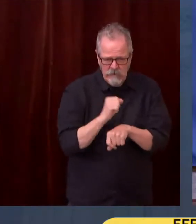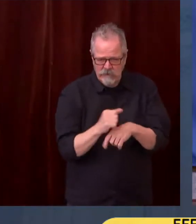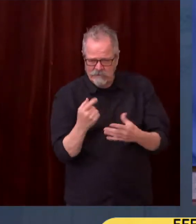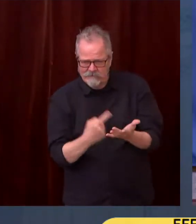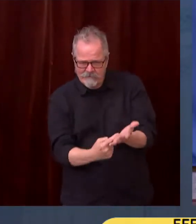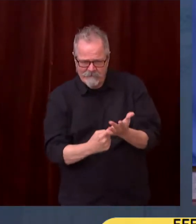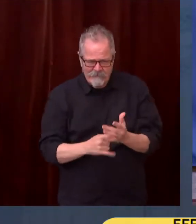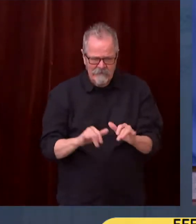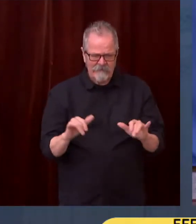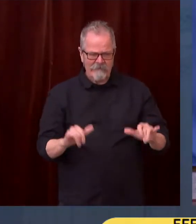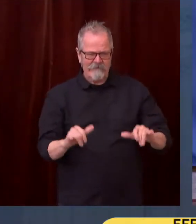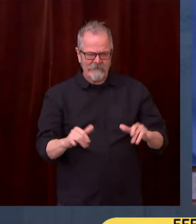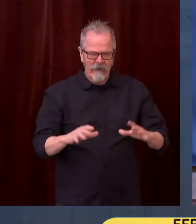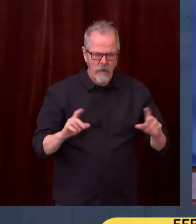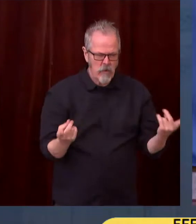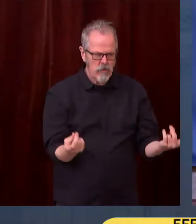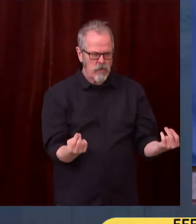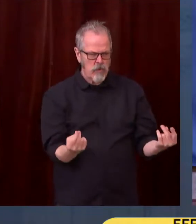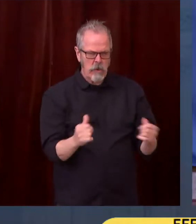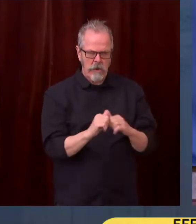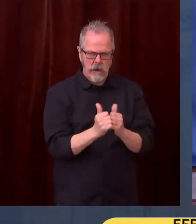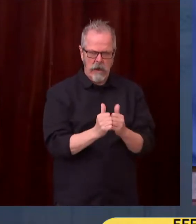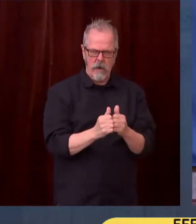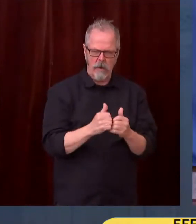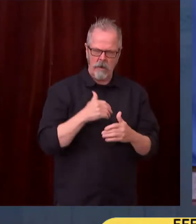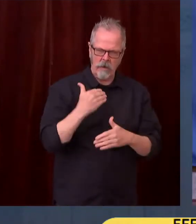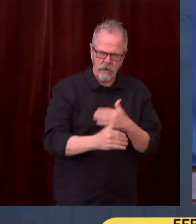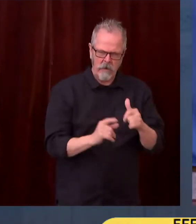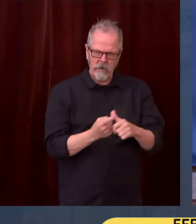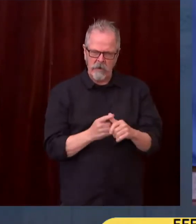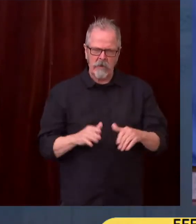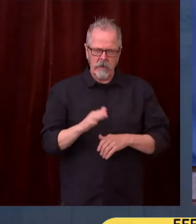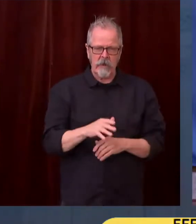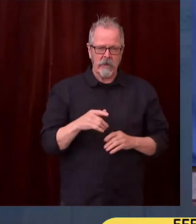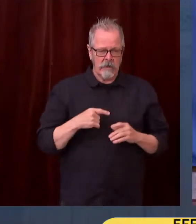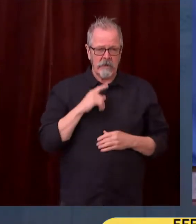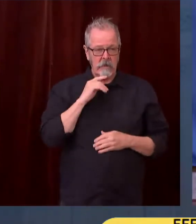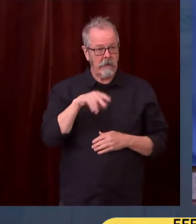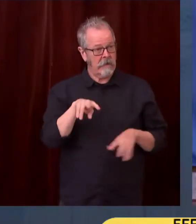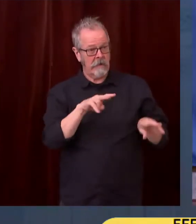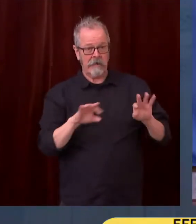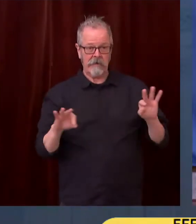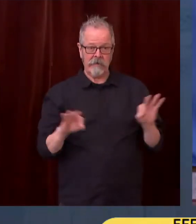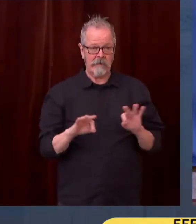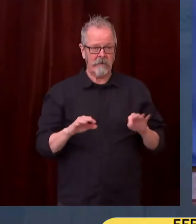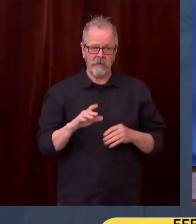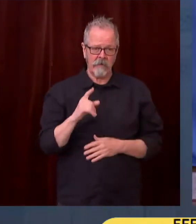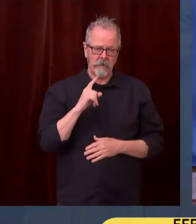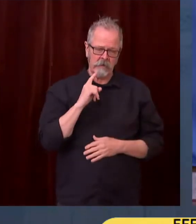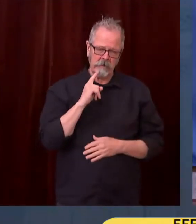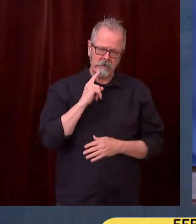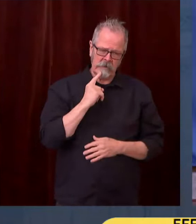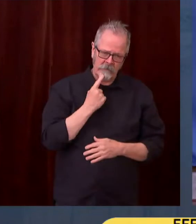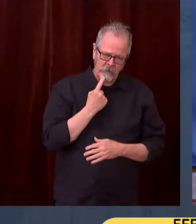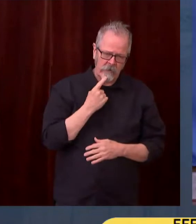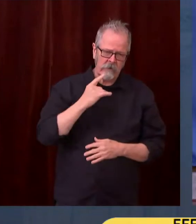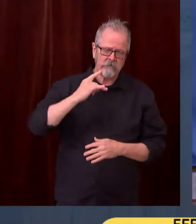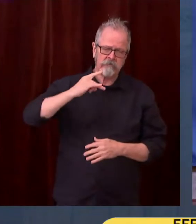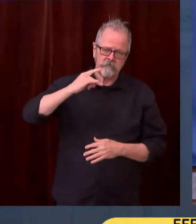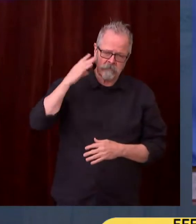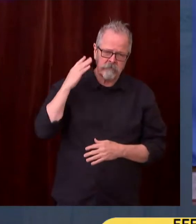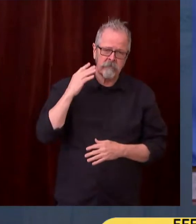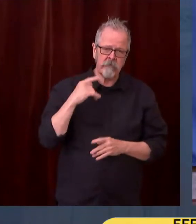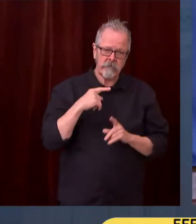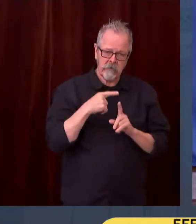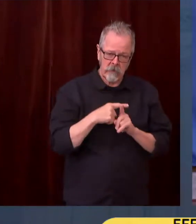and the availability of federal dollars, that we can put our shoulder to the wheel in the final days of the session to